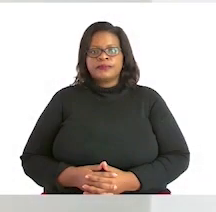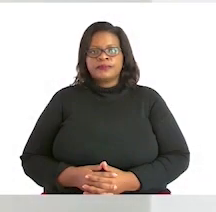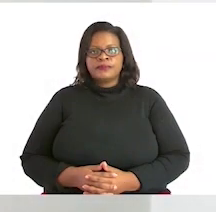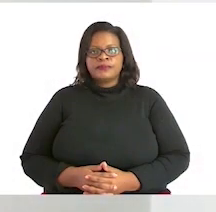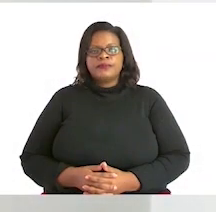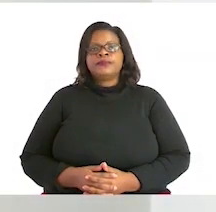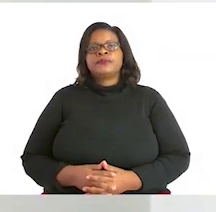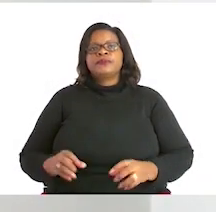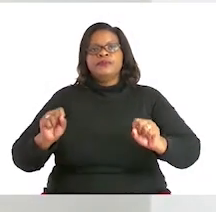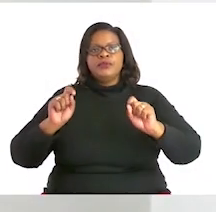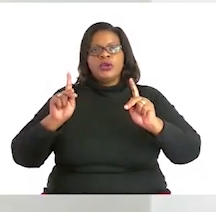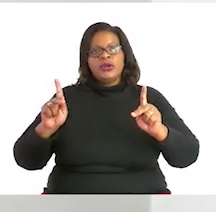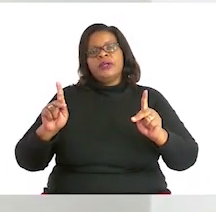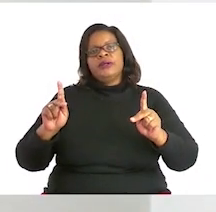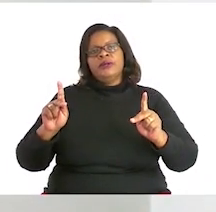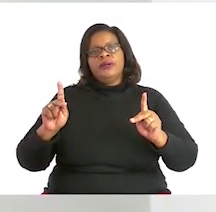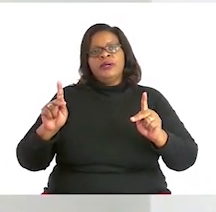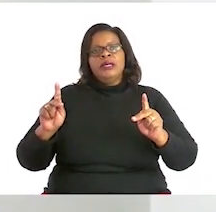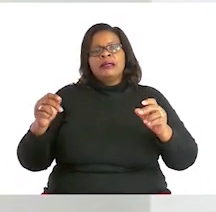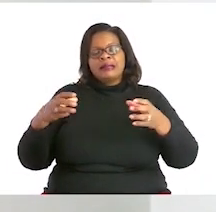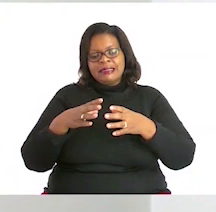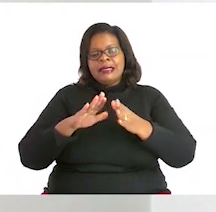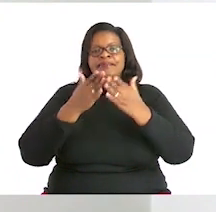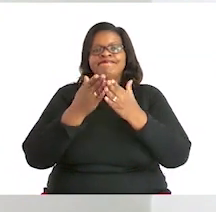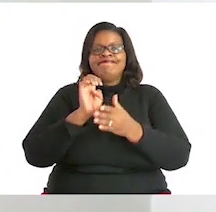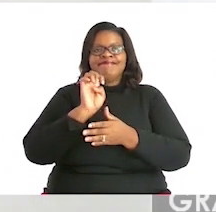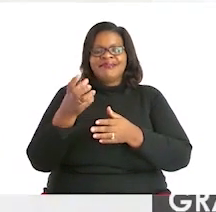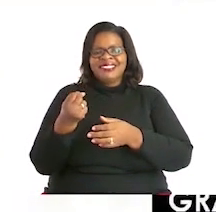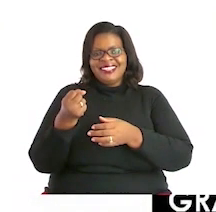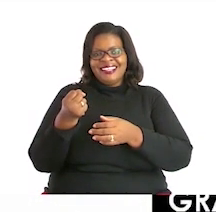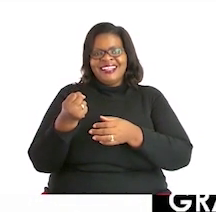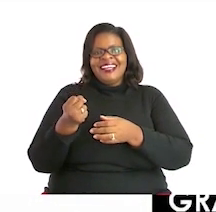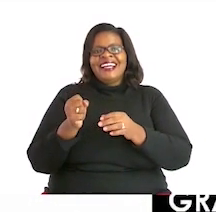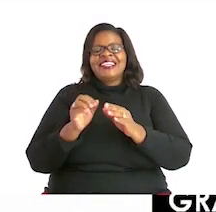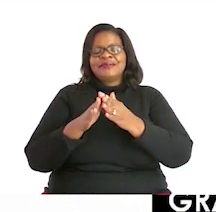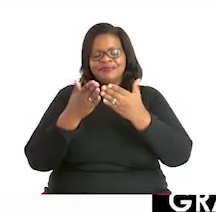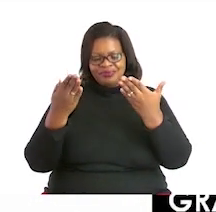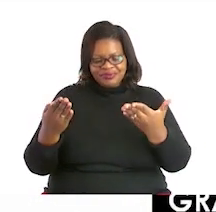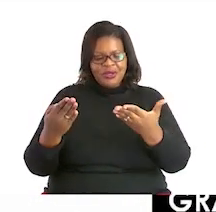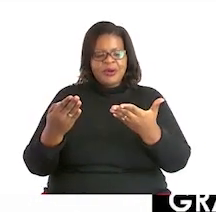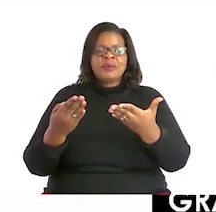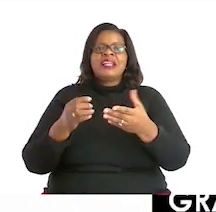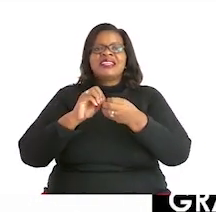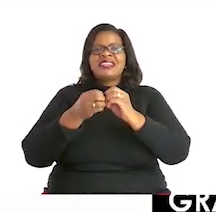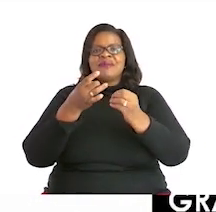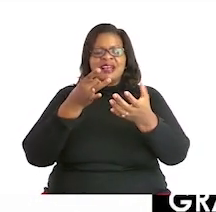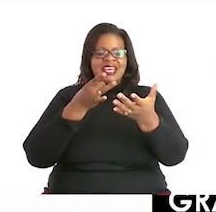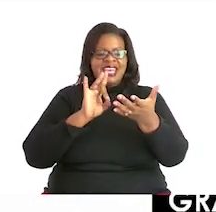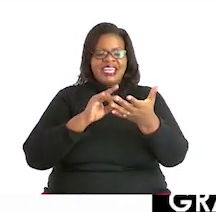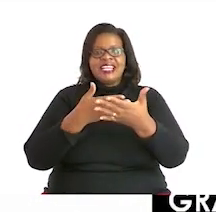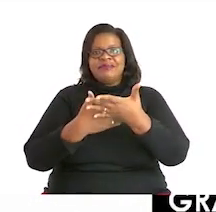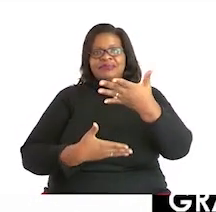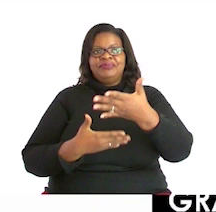Okay, boys and girls, I want you to take out your books and open it on page 8. Now, we're going to start